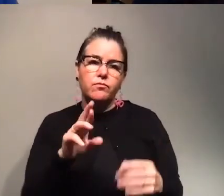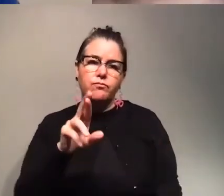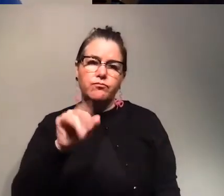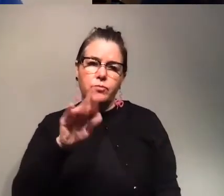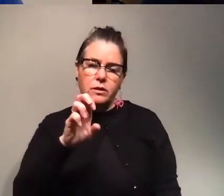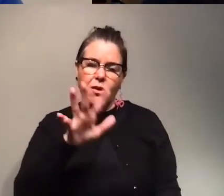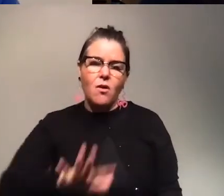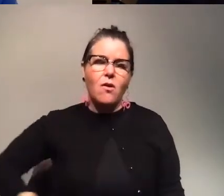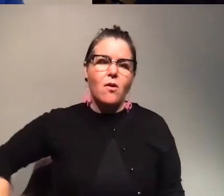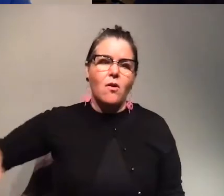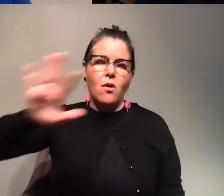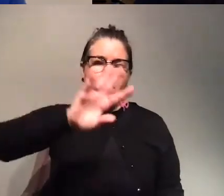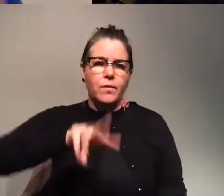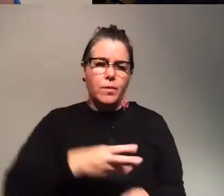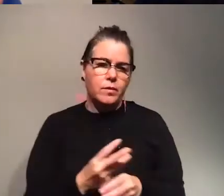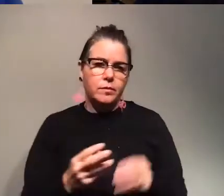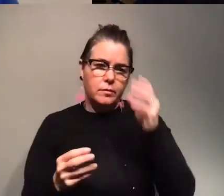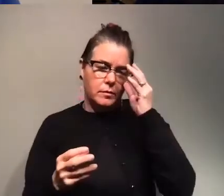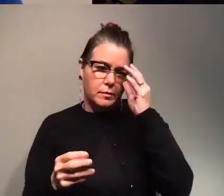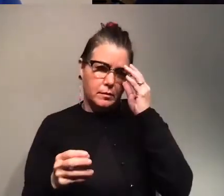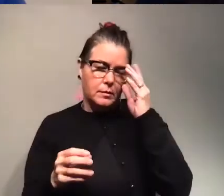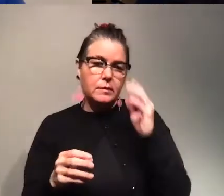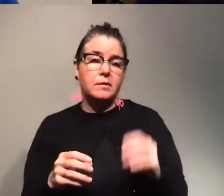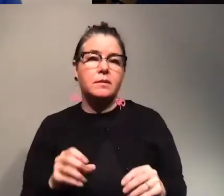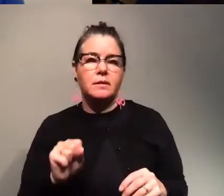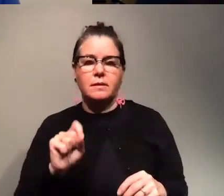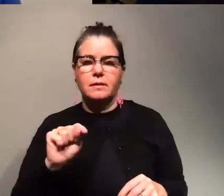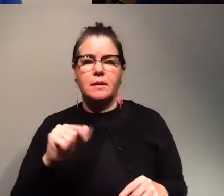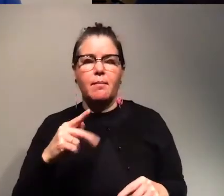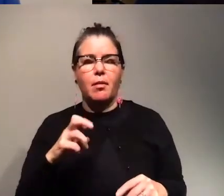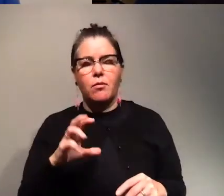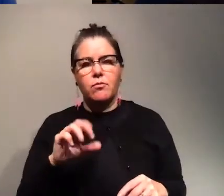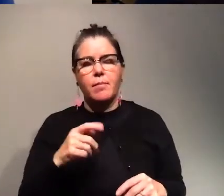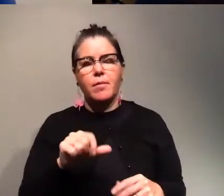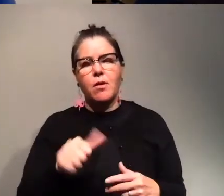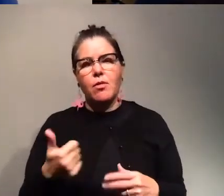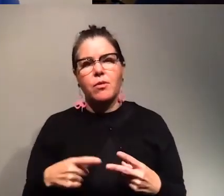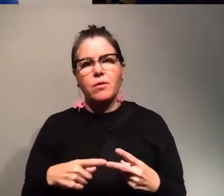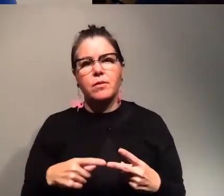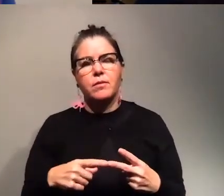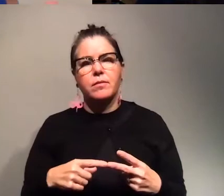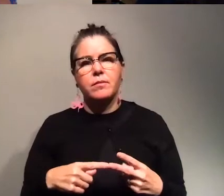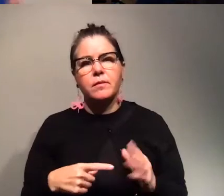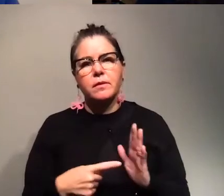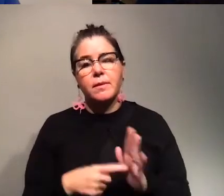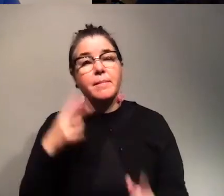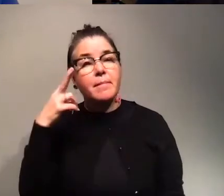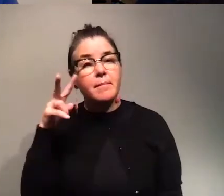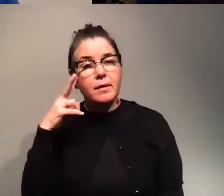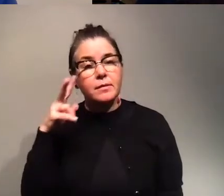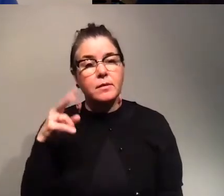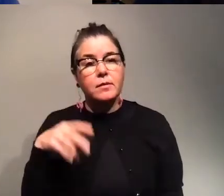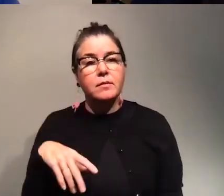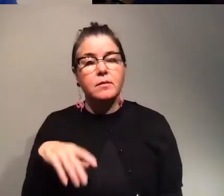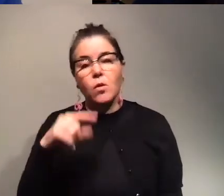rice is a staple crop and the other is for example in mexico it could be